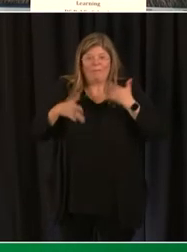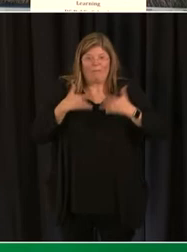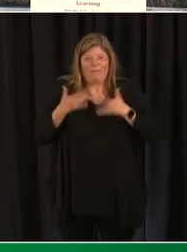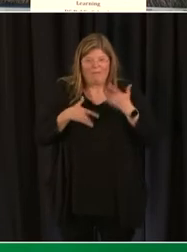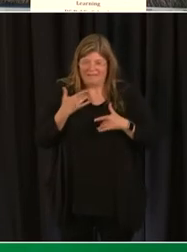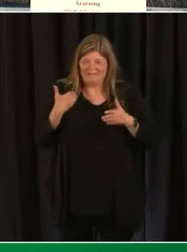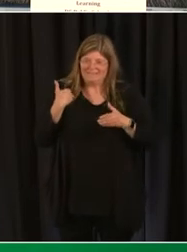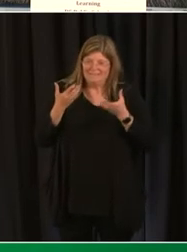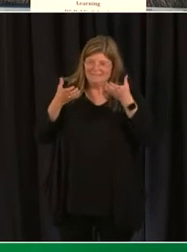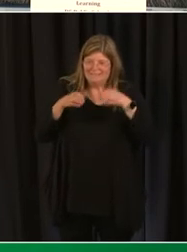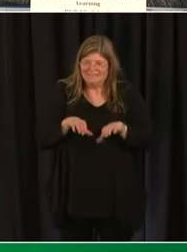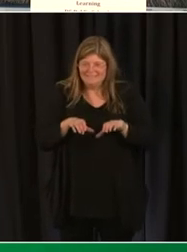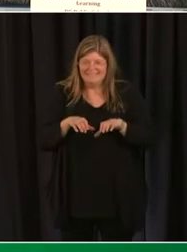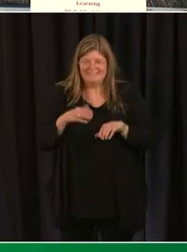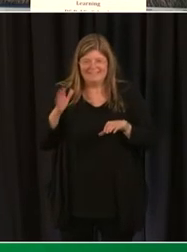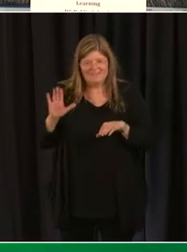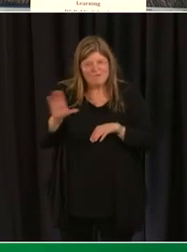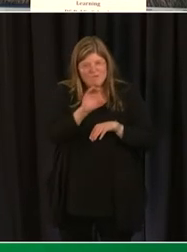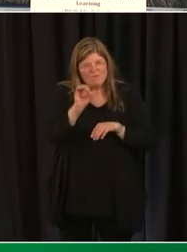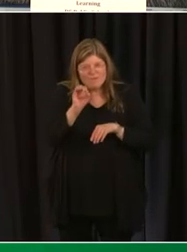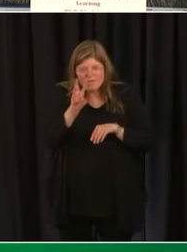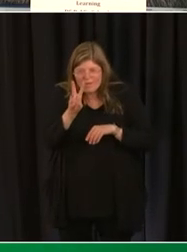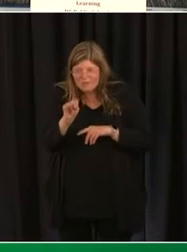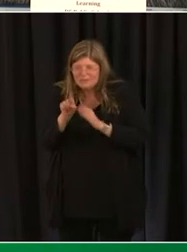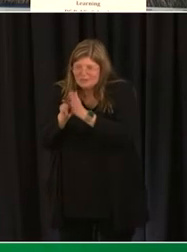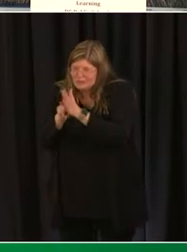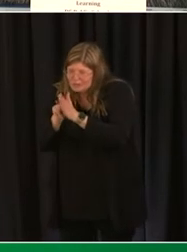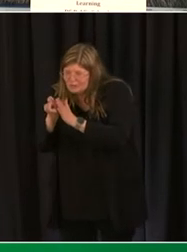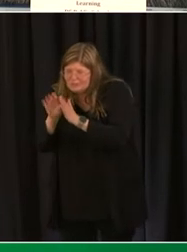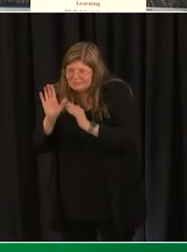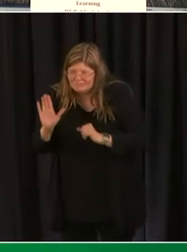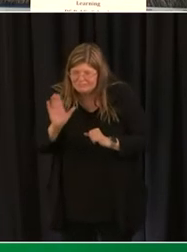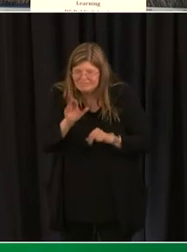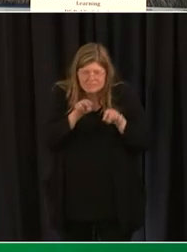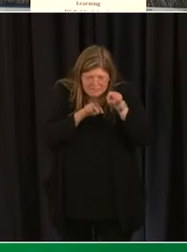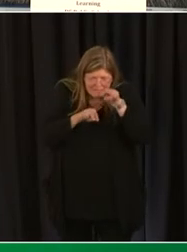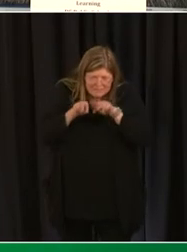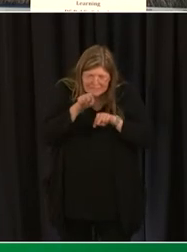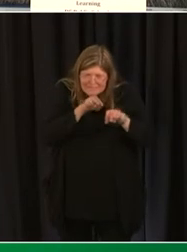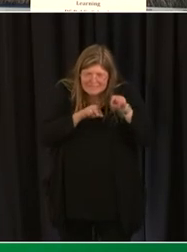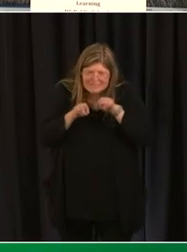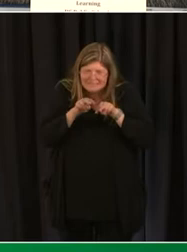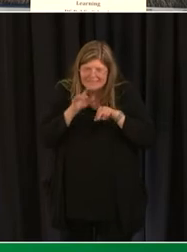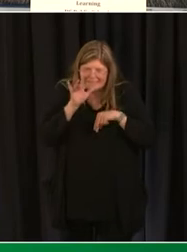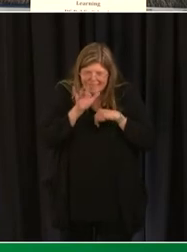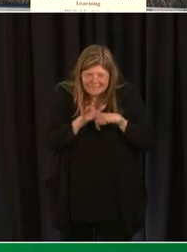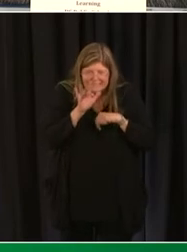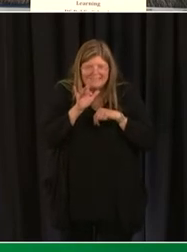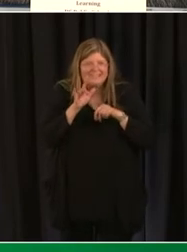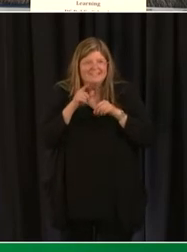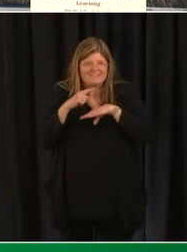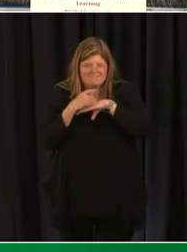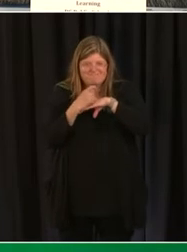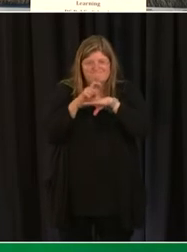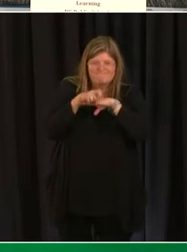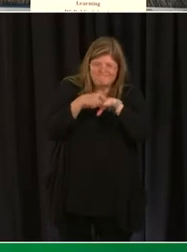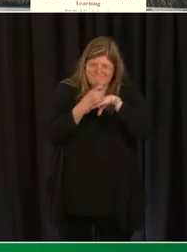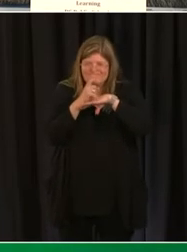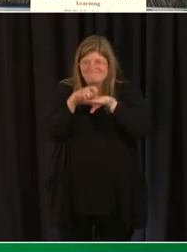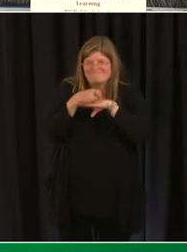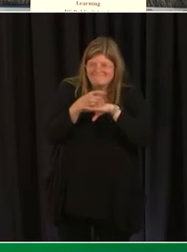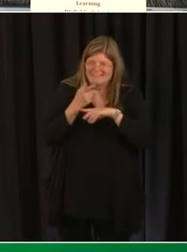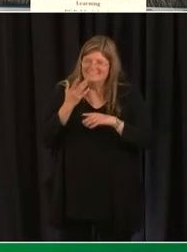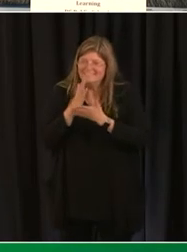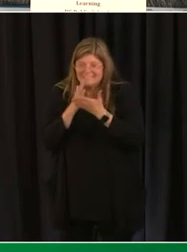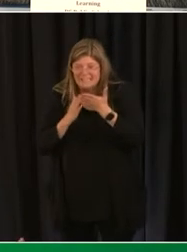to have their own individual worms to observe how the worms move to touch them and then actually